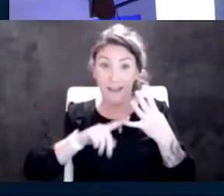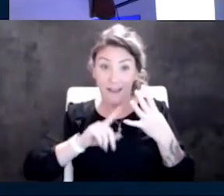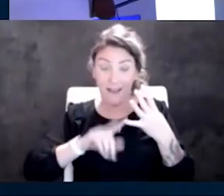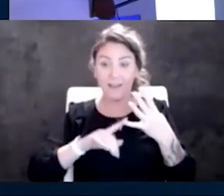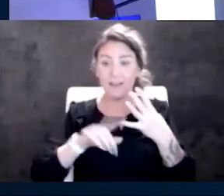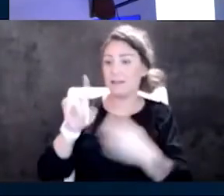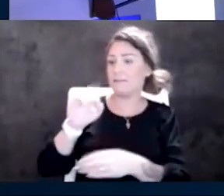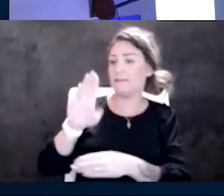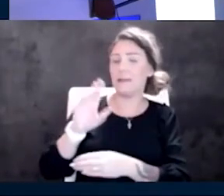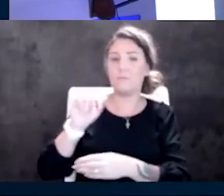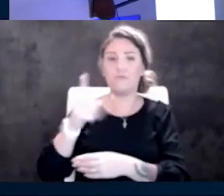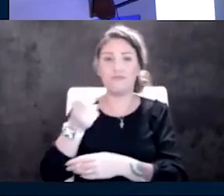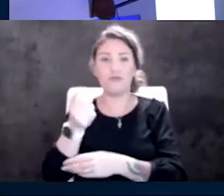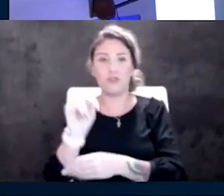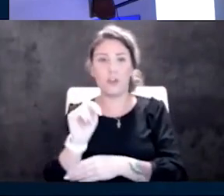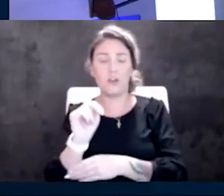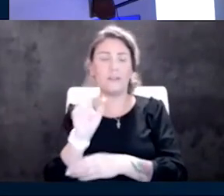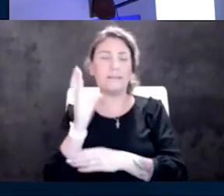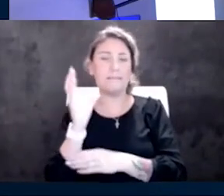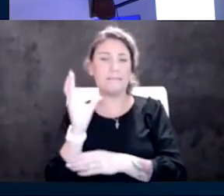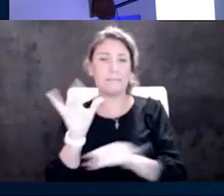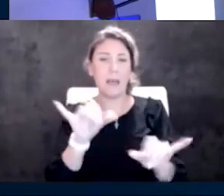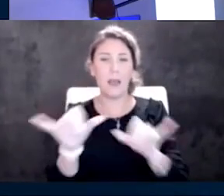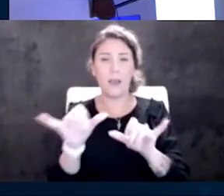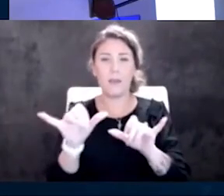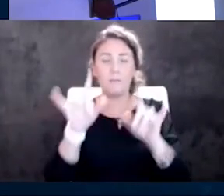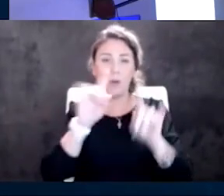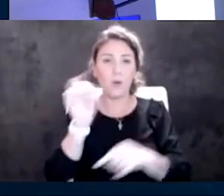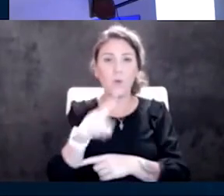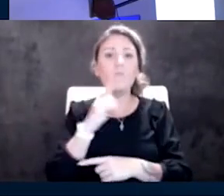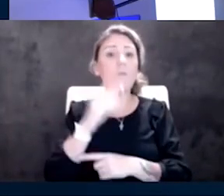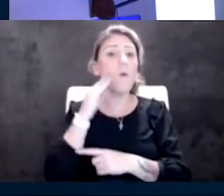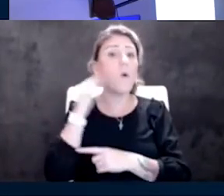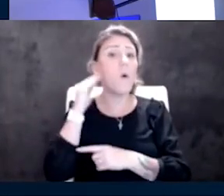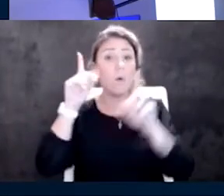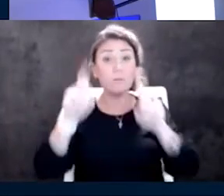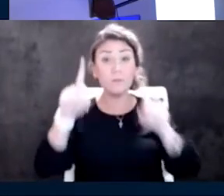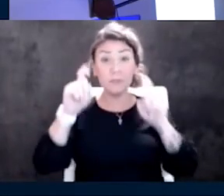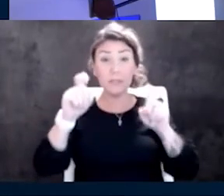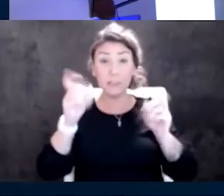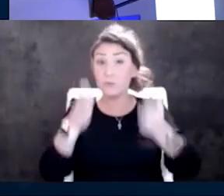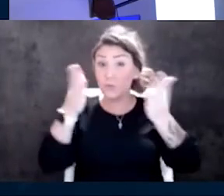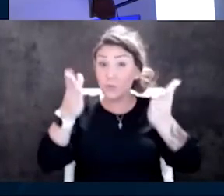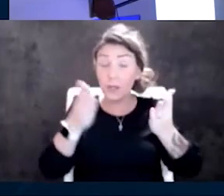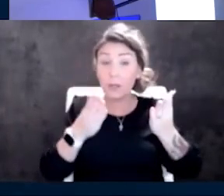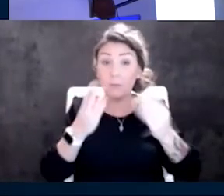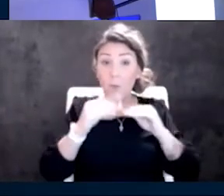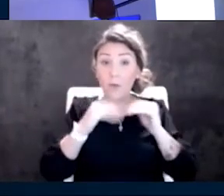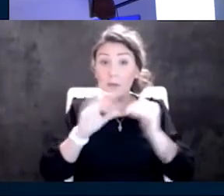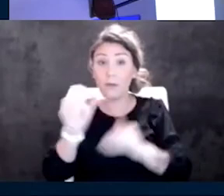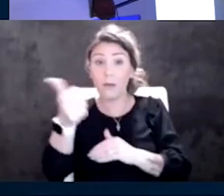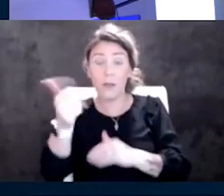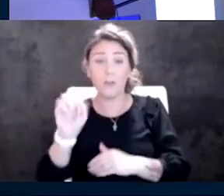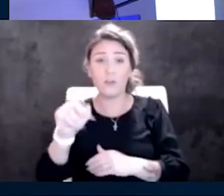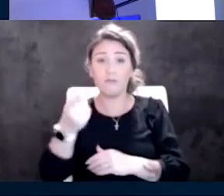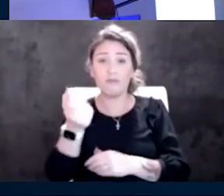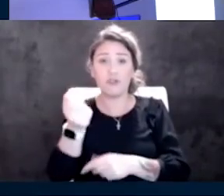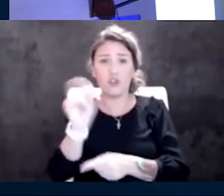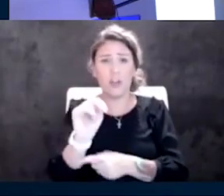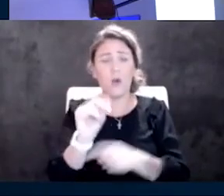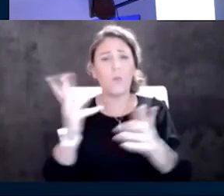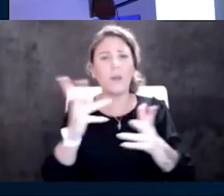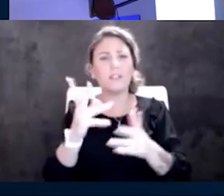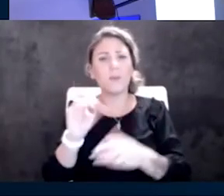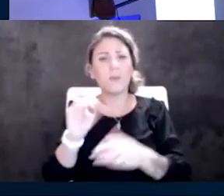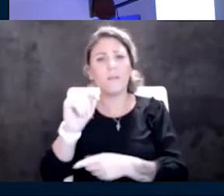similar questions. Deb is asking, is there a home test recommended over another? And Sharon asking, what is the name of those over-the-counter tests?